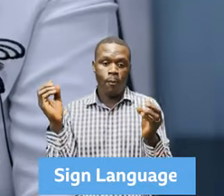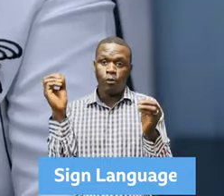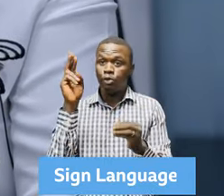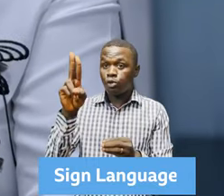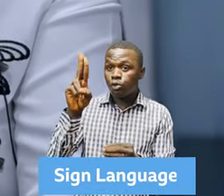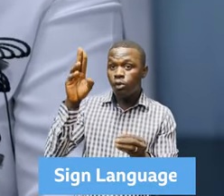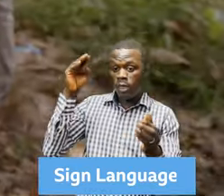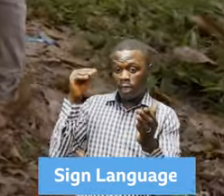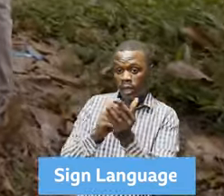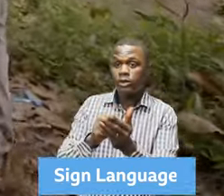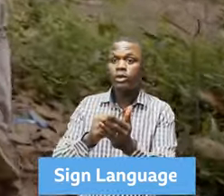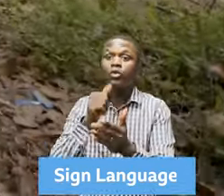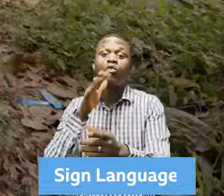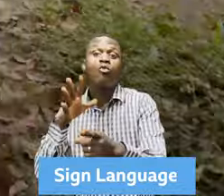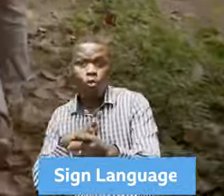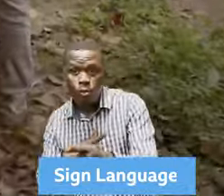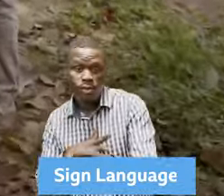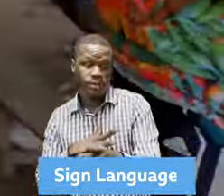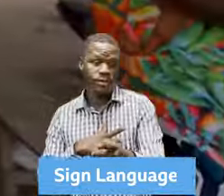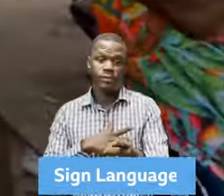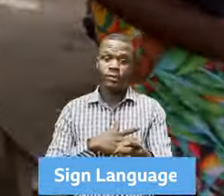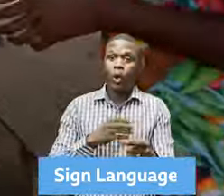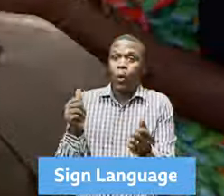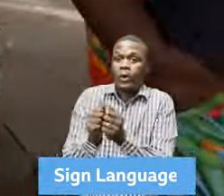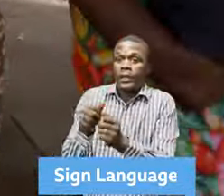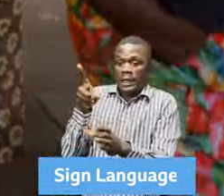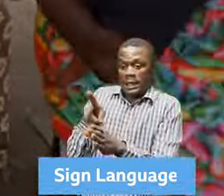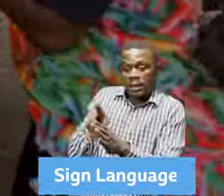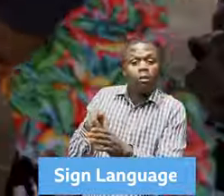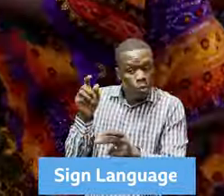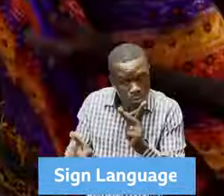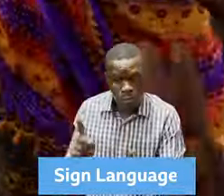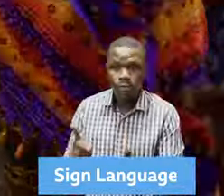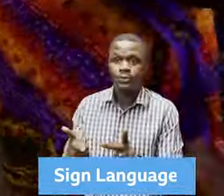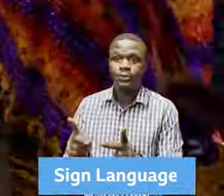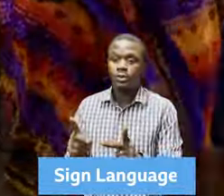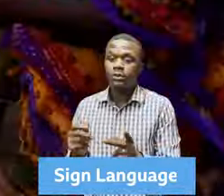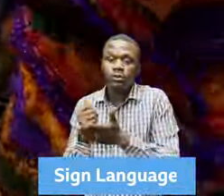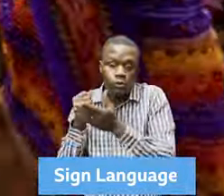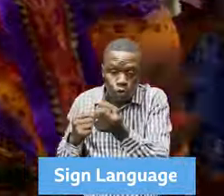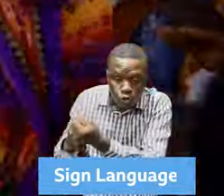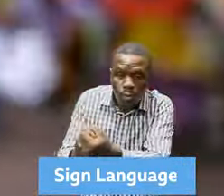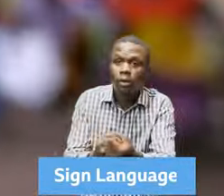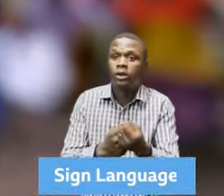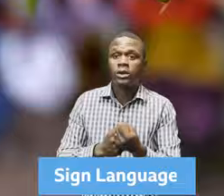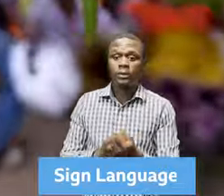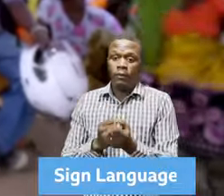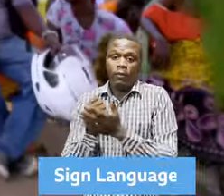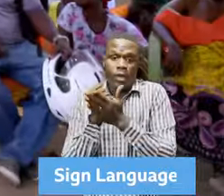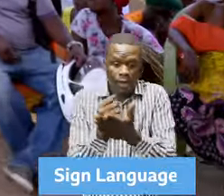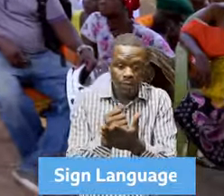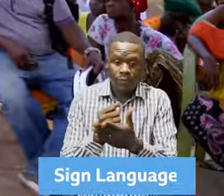At the same time, we supported 2,000 women-headed households and persons with disabilities with